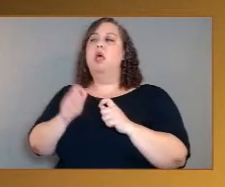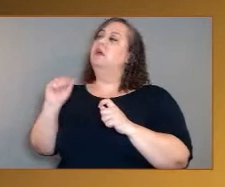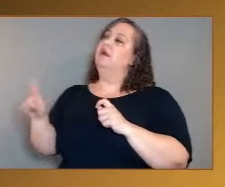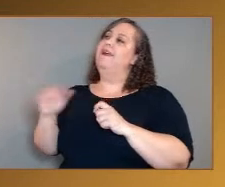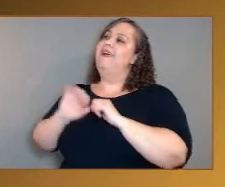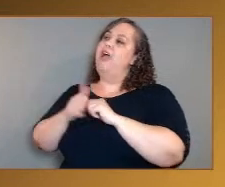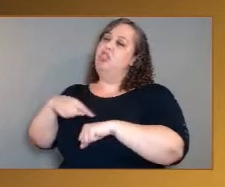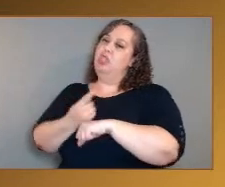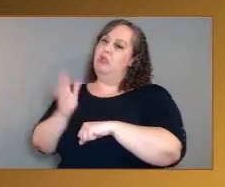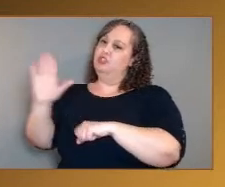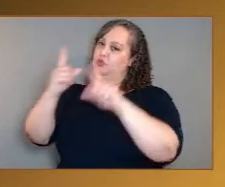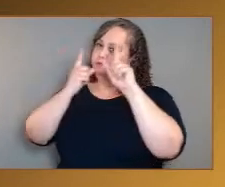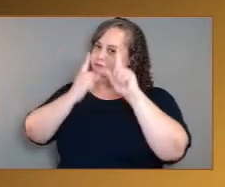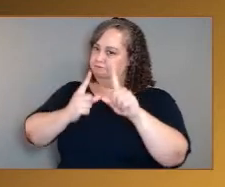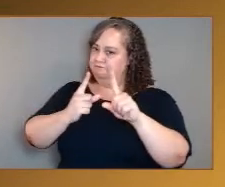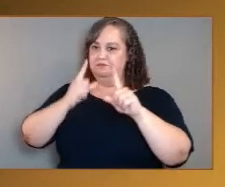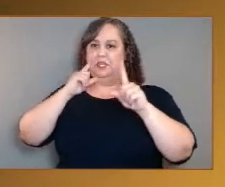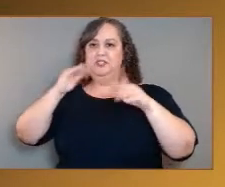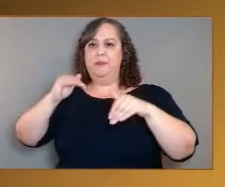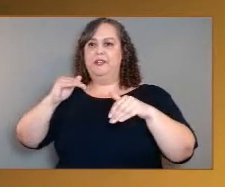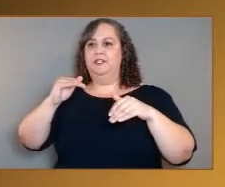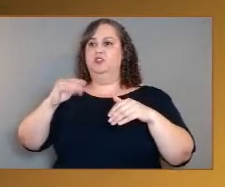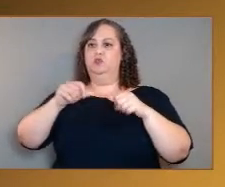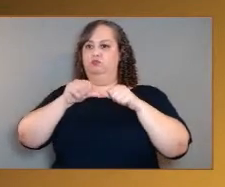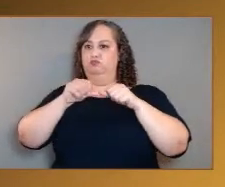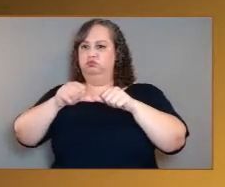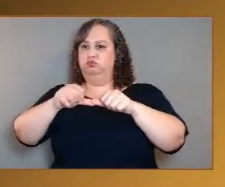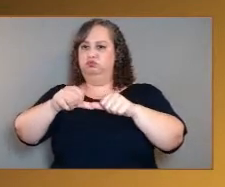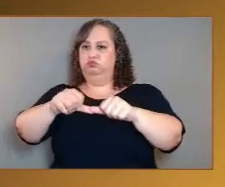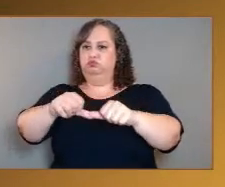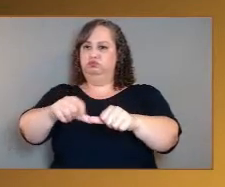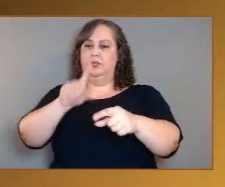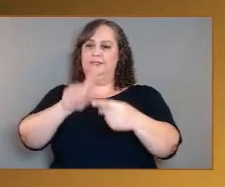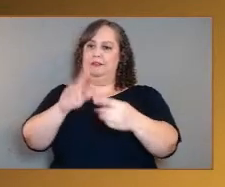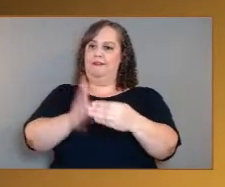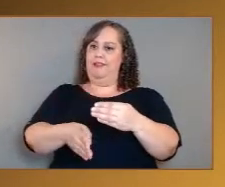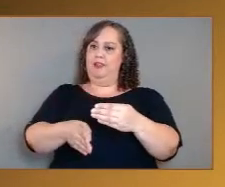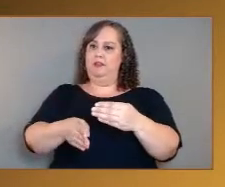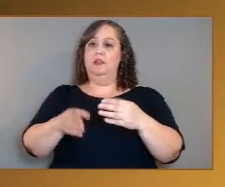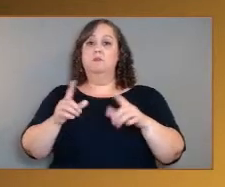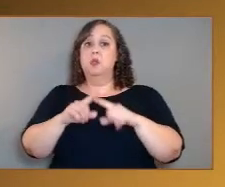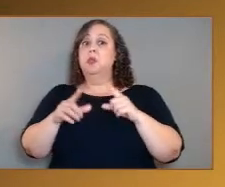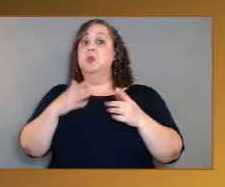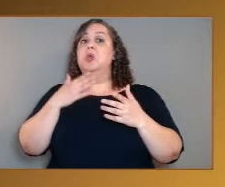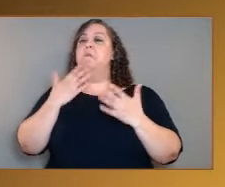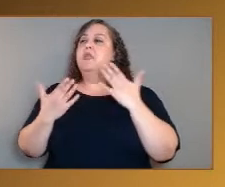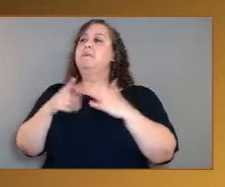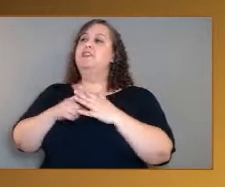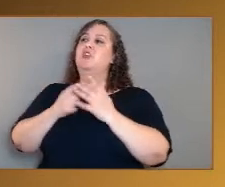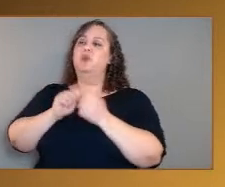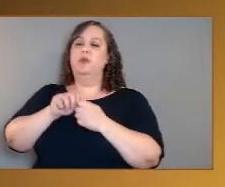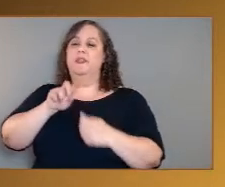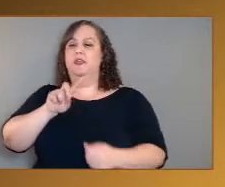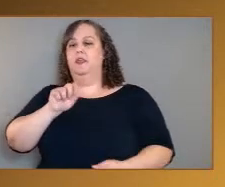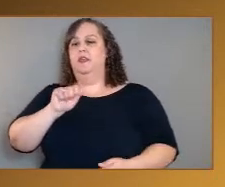the lifetime of each mission. But I think it's a starter question for Da Vinci with going down onto the surface.